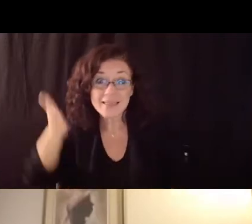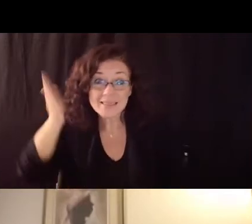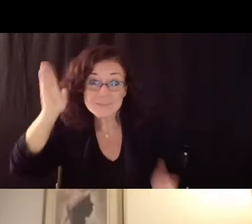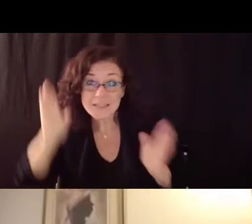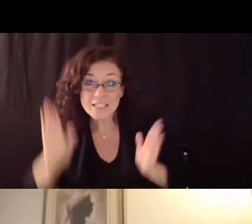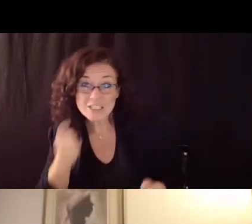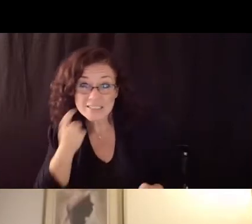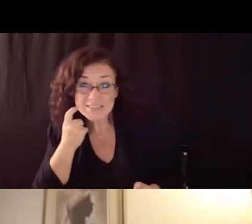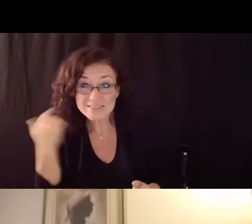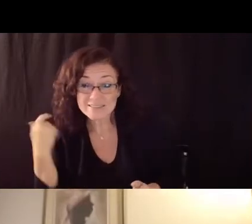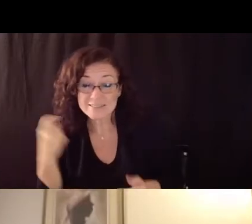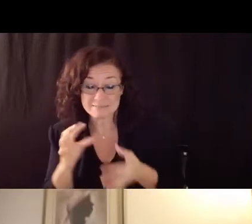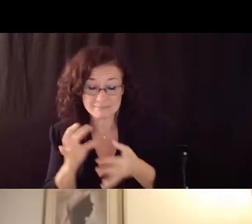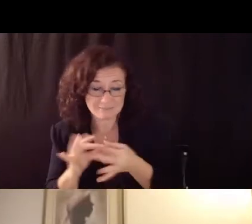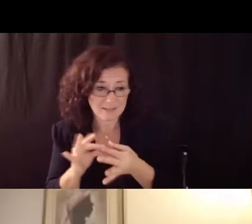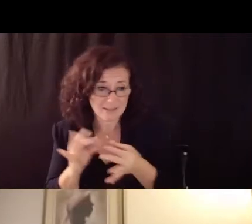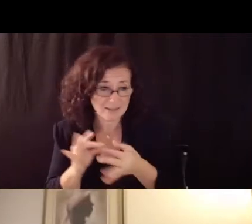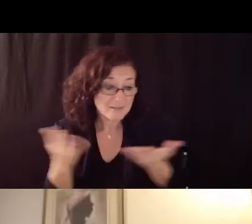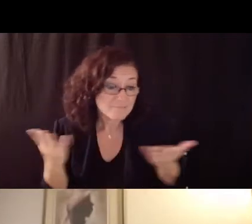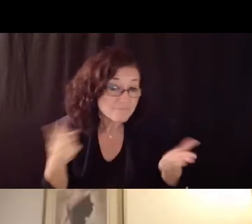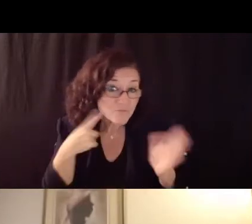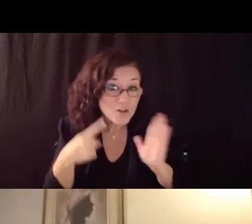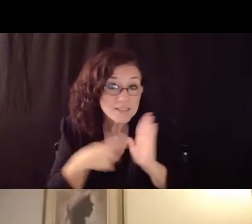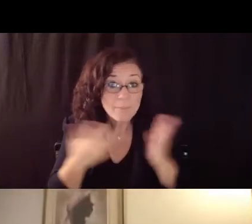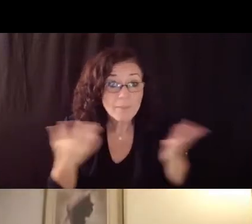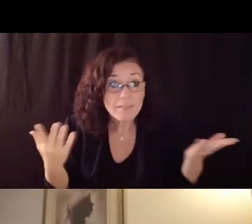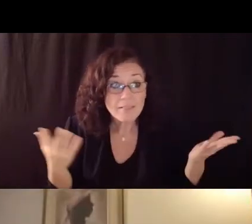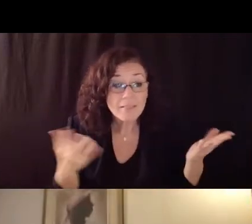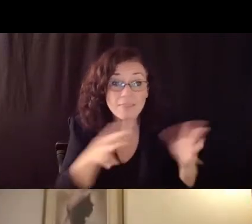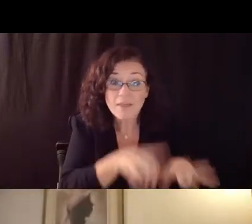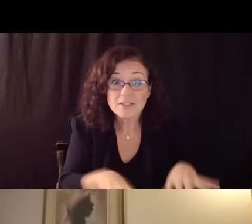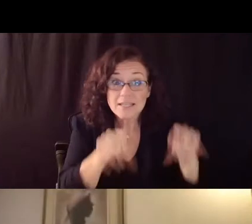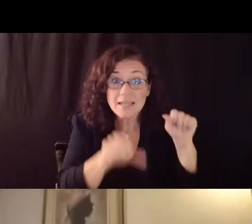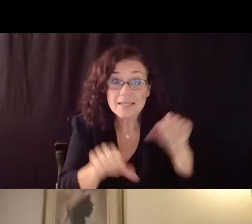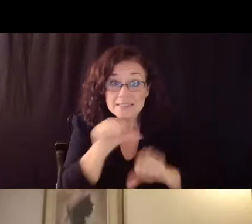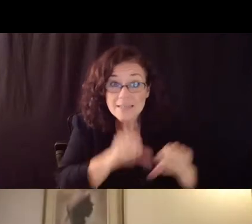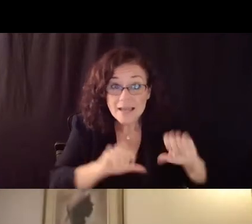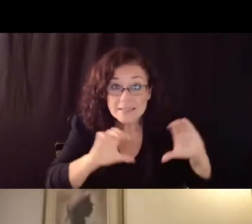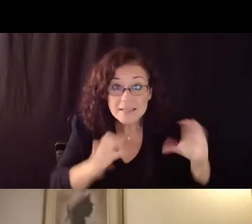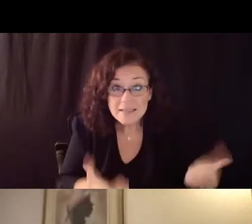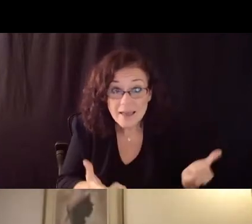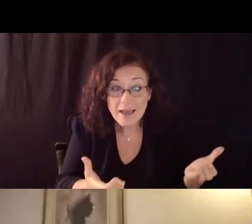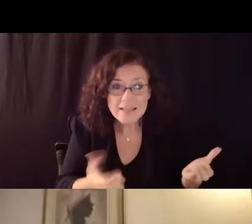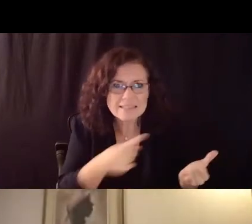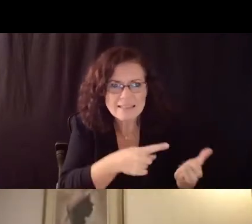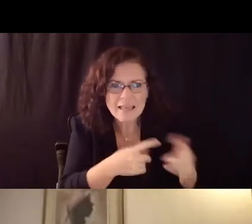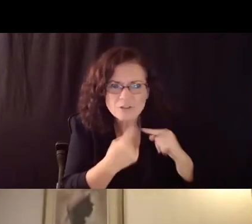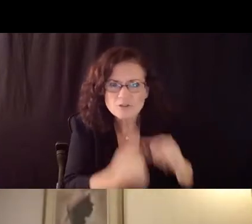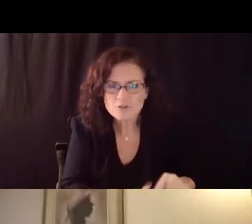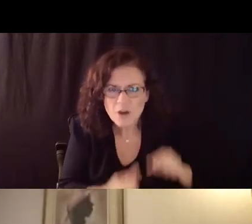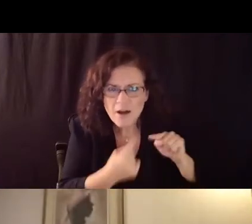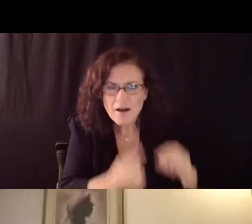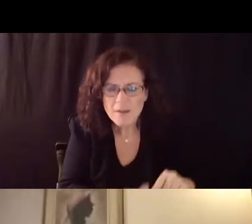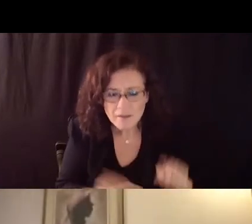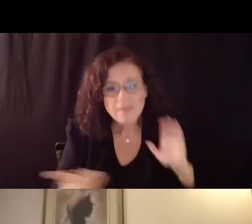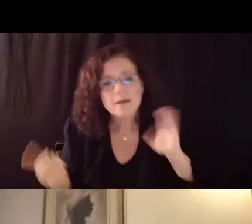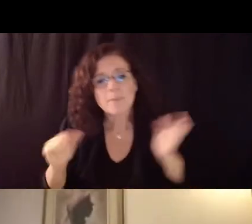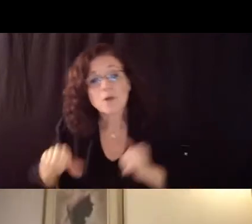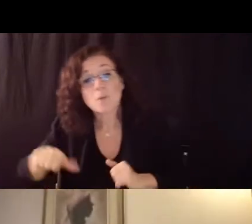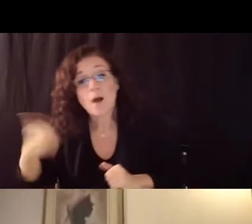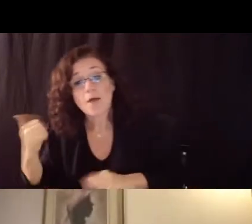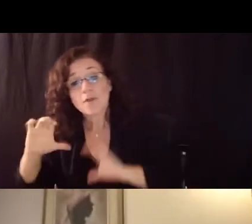that we get you know in terms of like a science class versus a class that a student's like okay i'm i'm fine with this you know